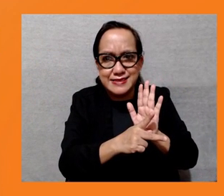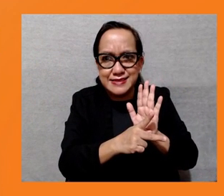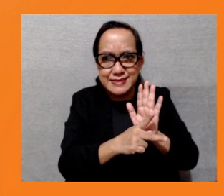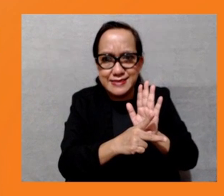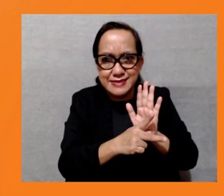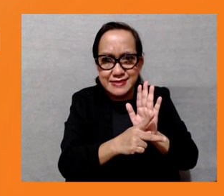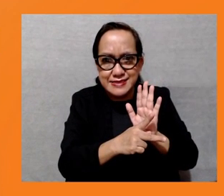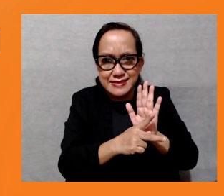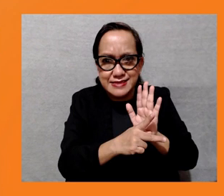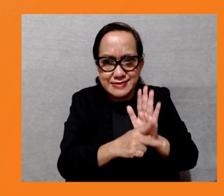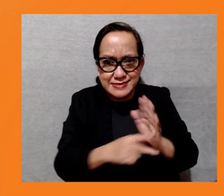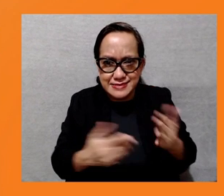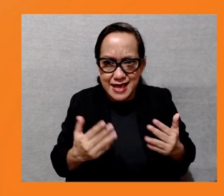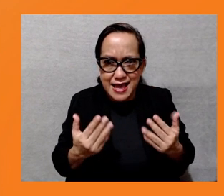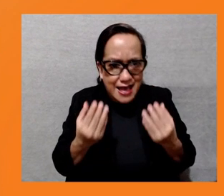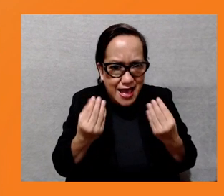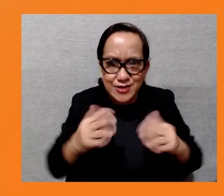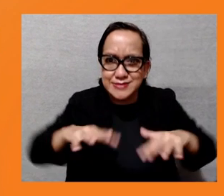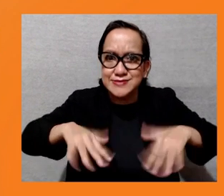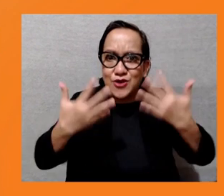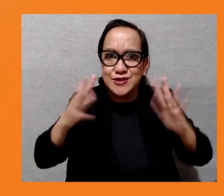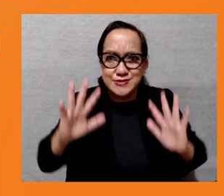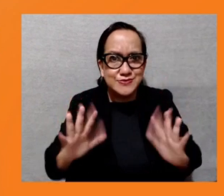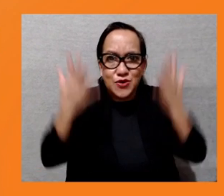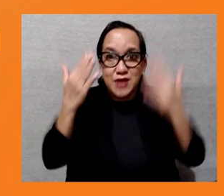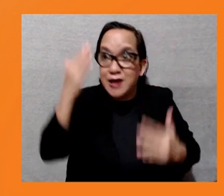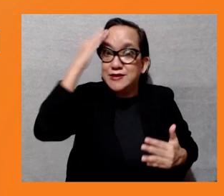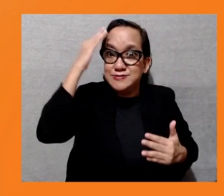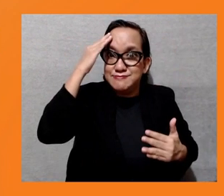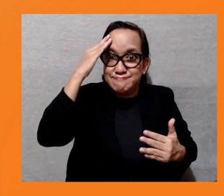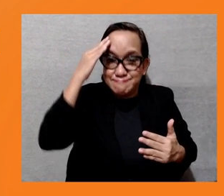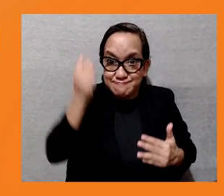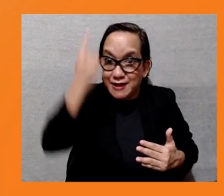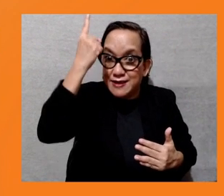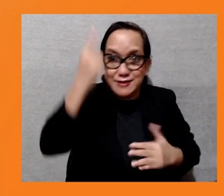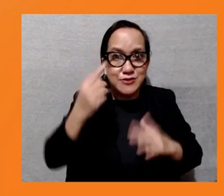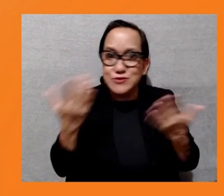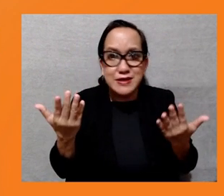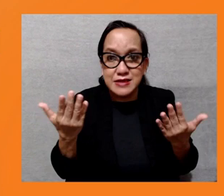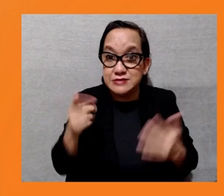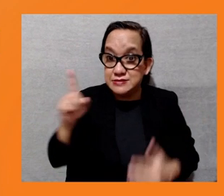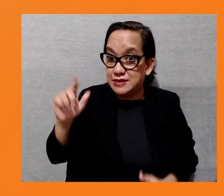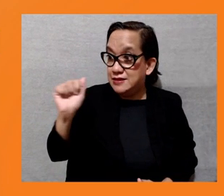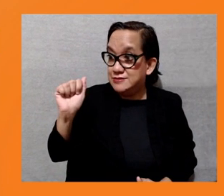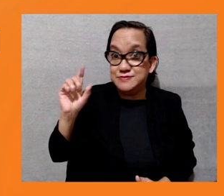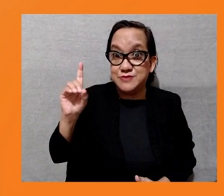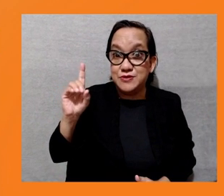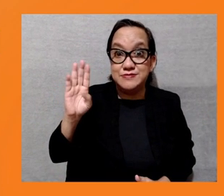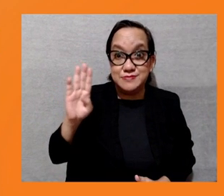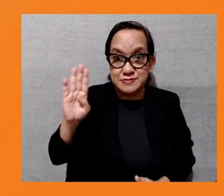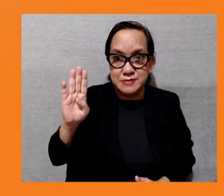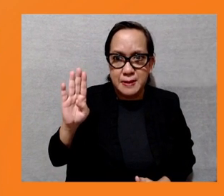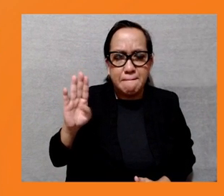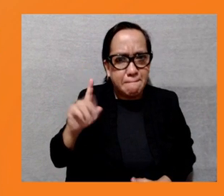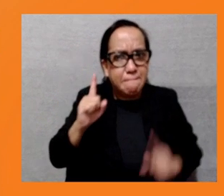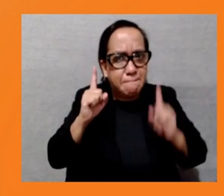diligence and oversight over the borrower and implementing agencies to ensure that communities are adequately